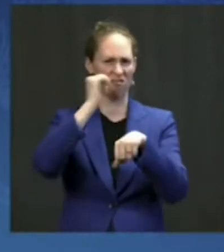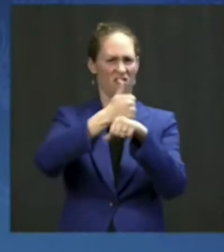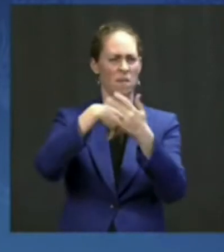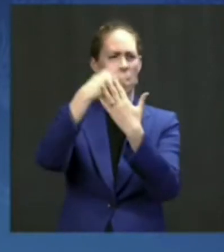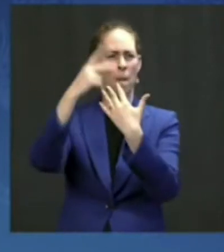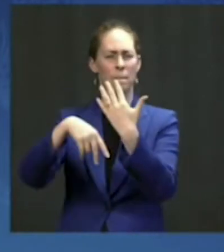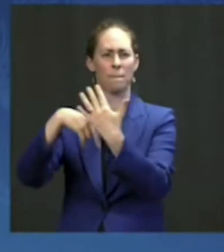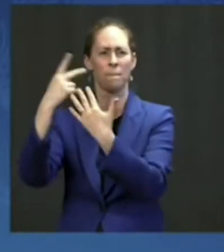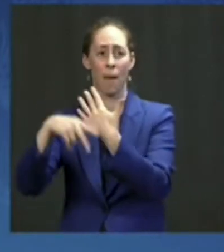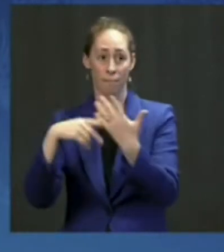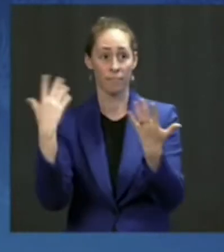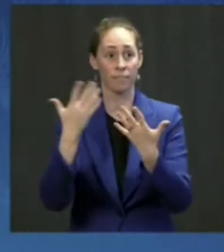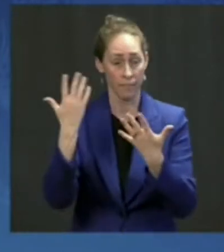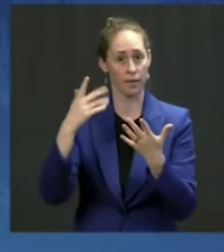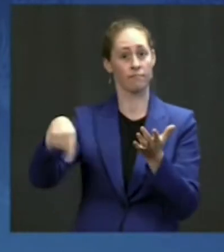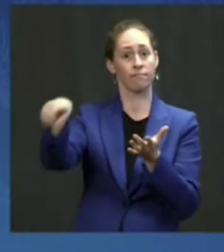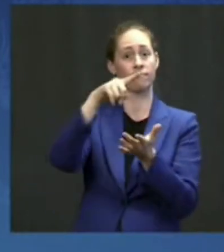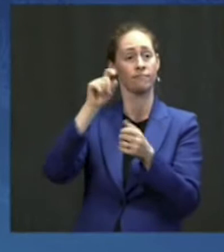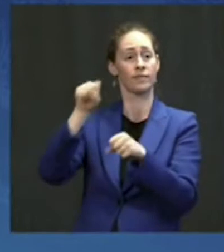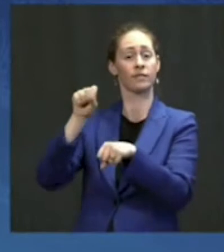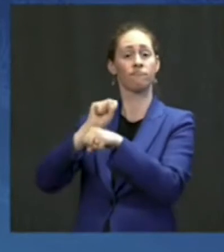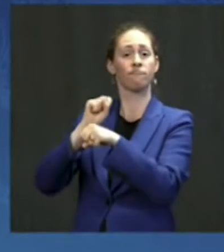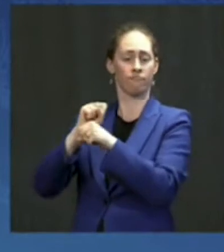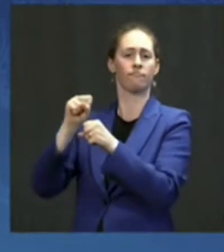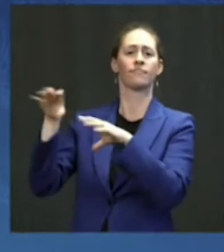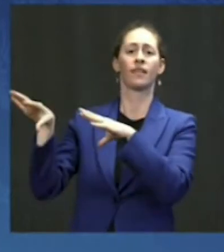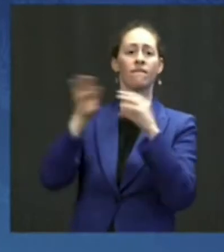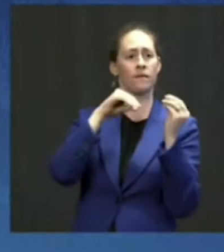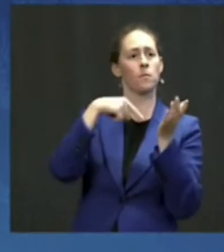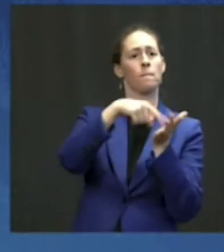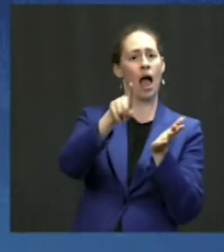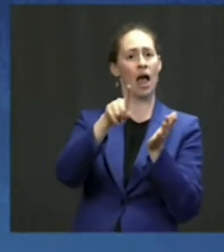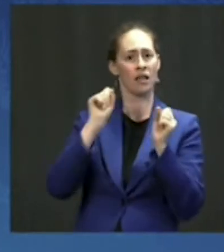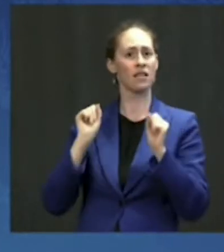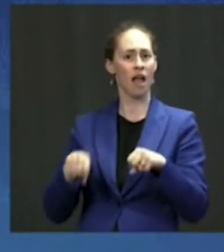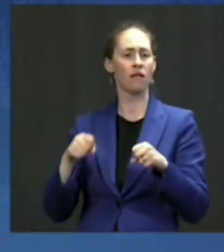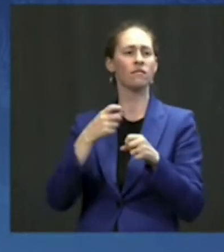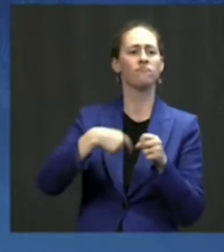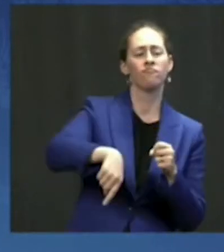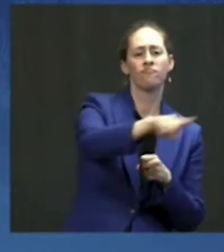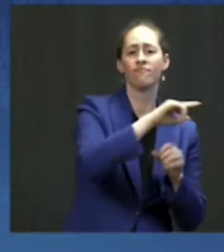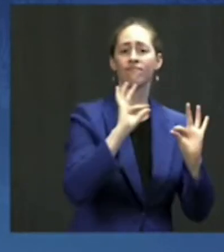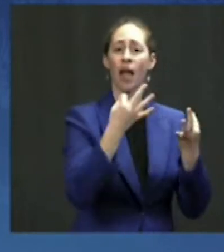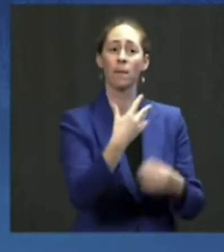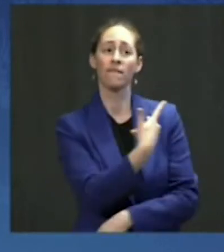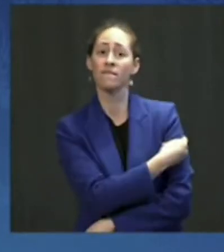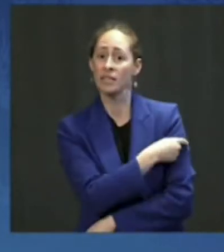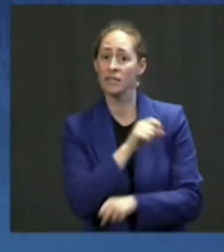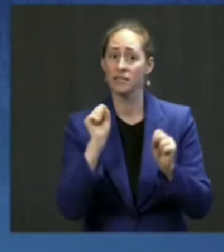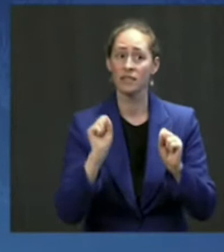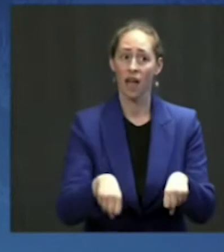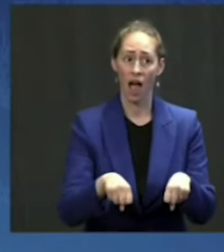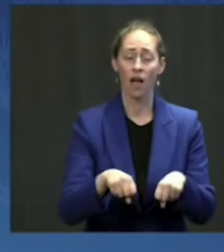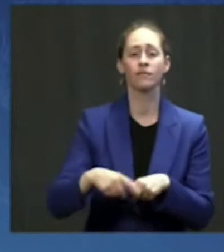paid leave to get the shot. We're still hearing that people are unable to get time off from their employer to get vaccinated.